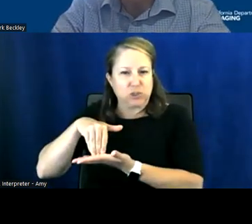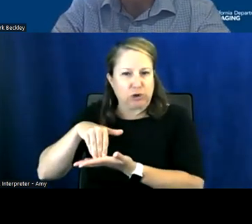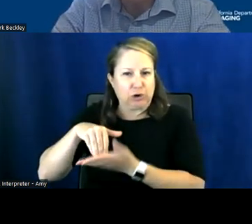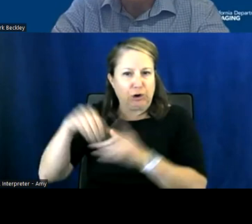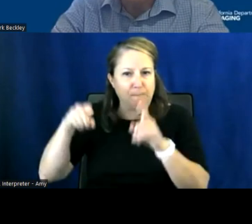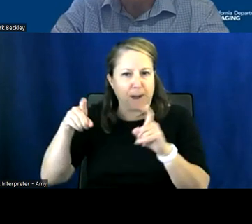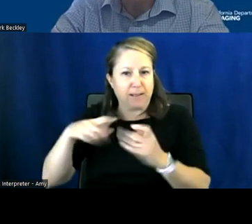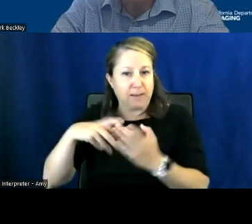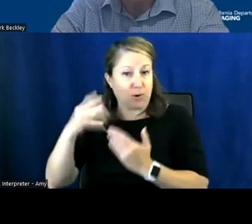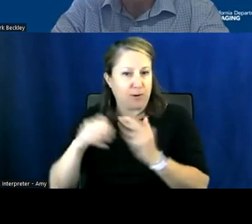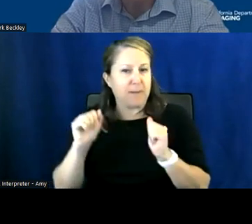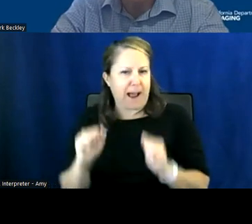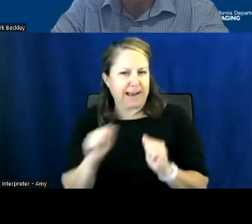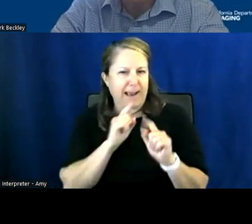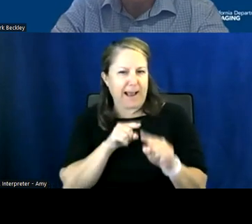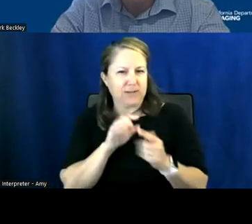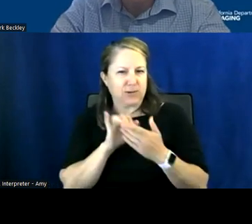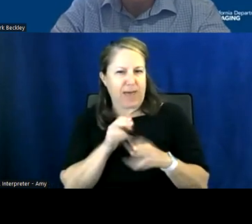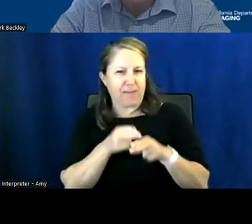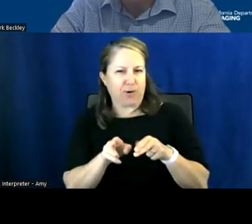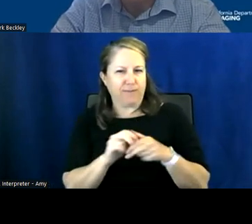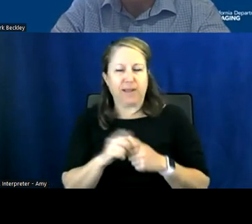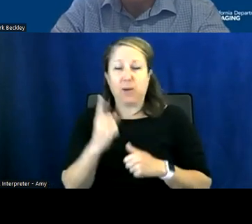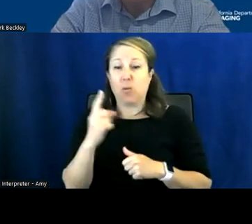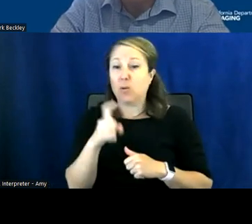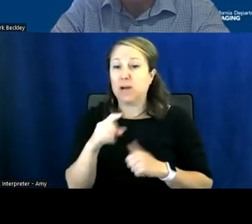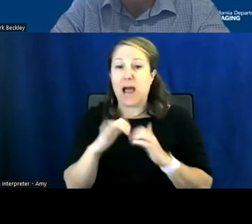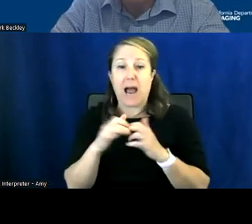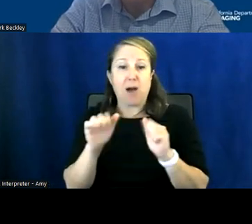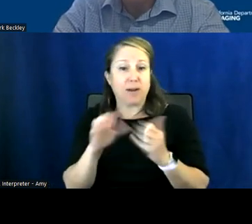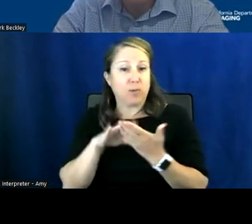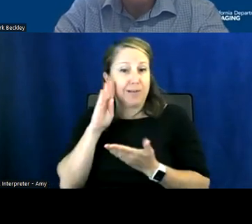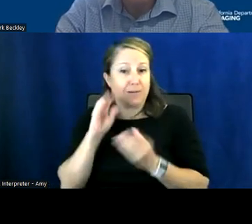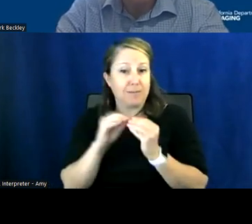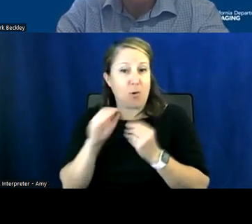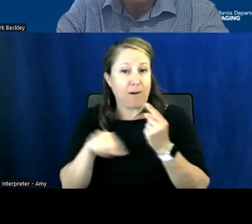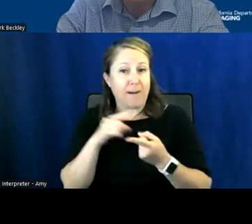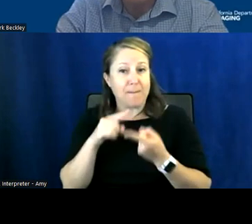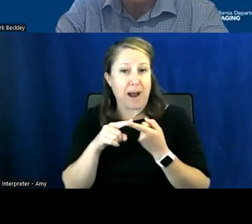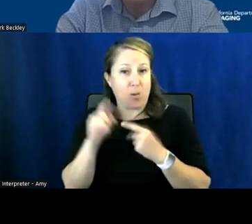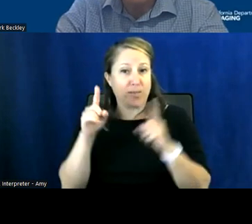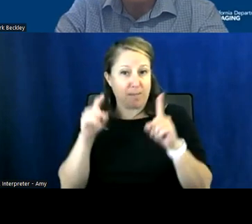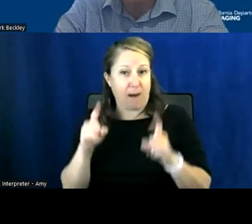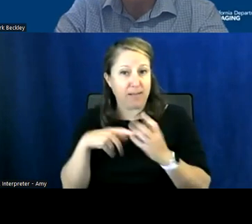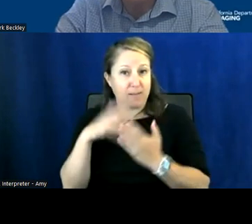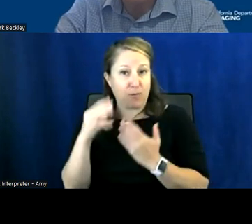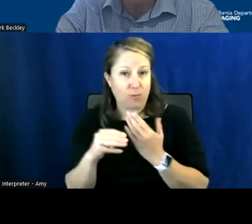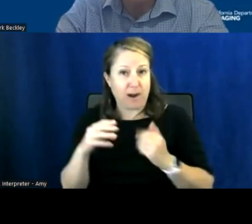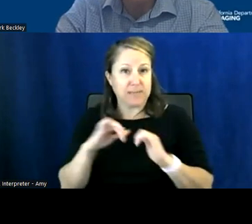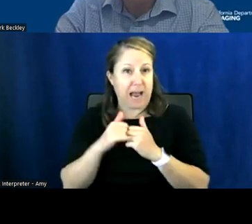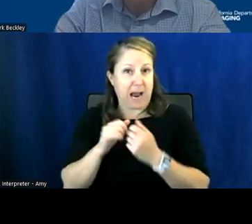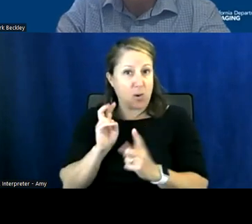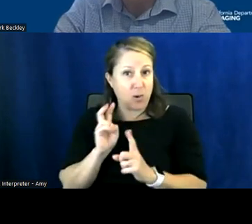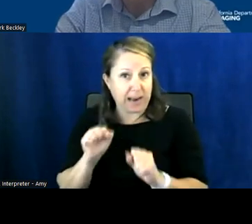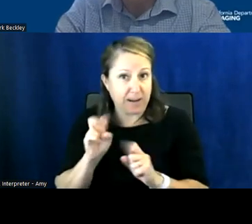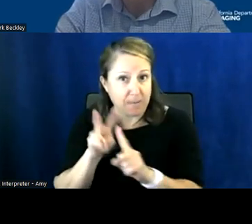address those so one of the questions was uh how can we find out more about um the pilot programs and how to apply